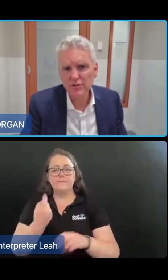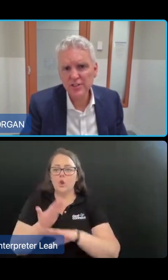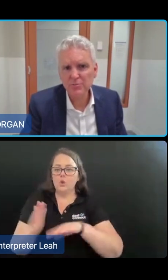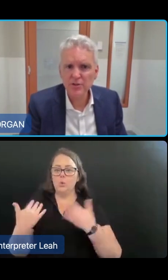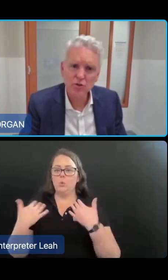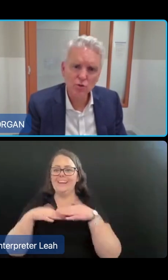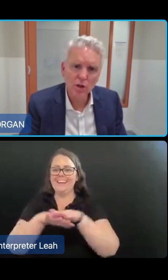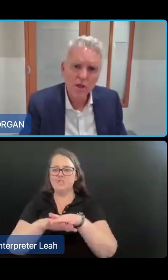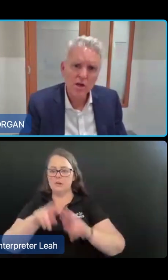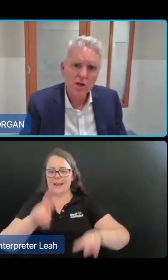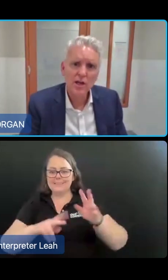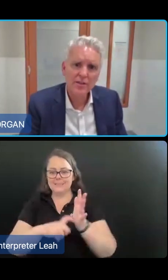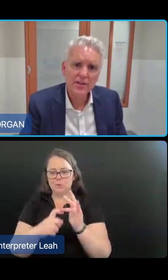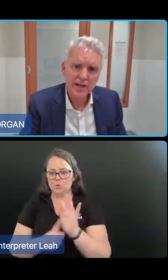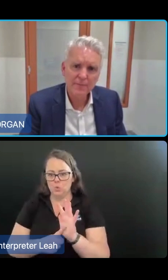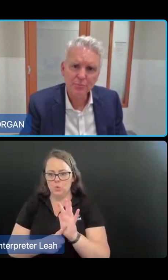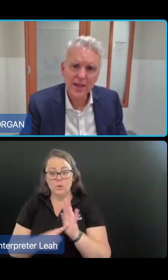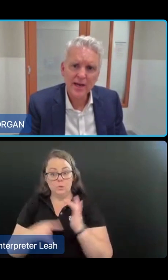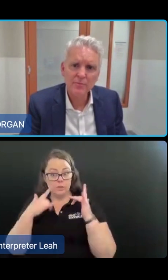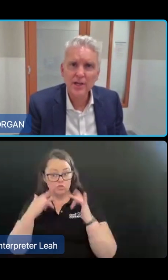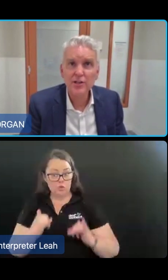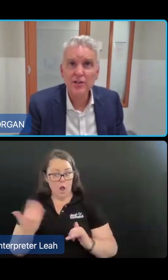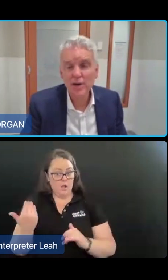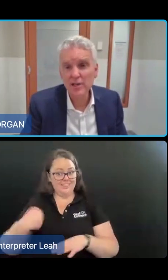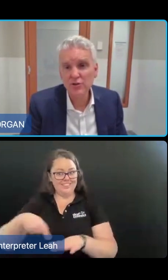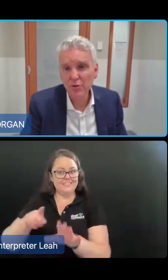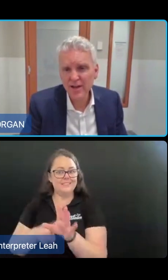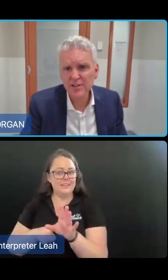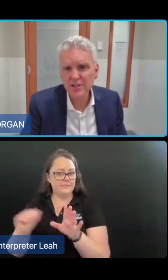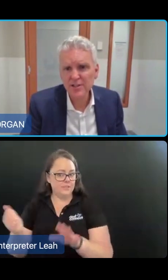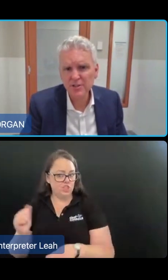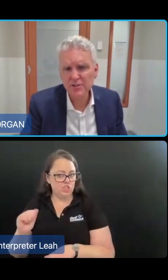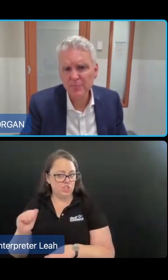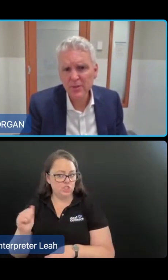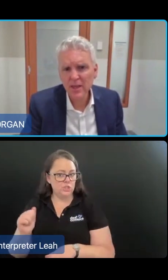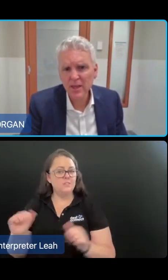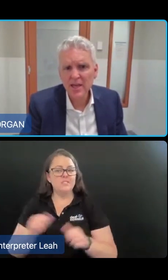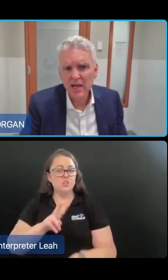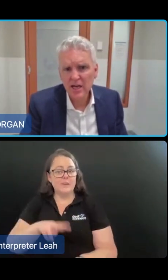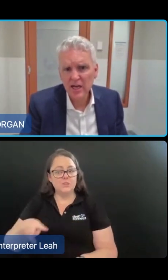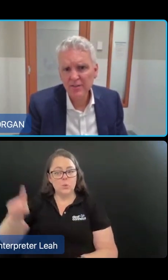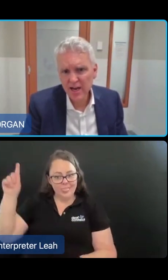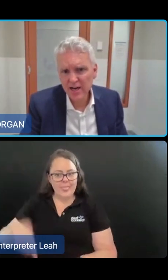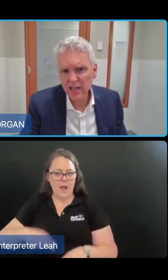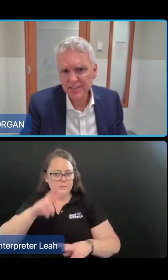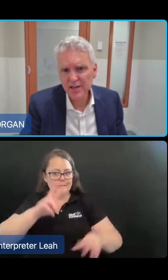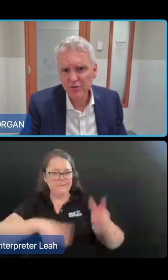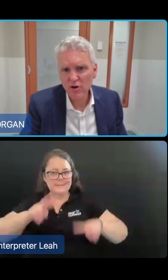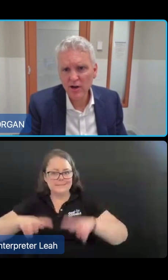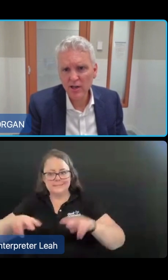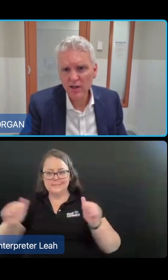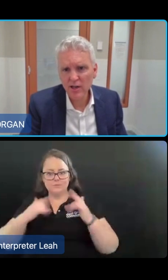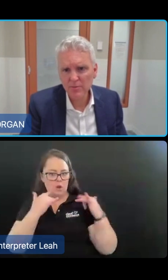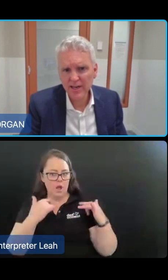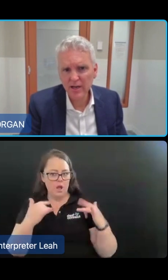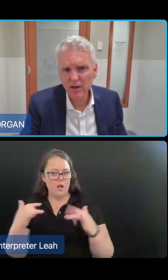using the new assessment tool earlier this year and completed 22,000 assessments. And the data collected in